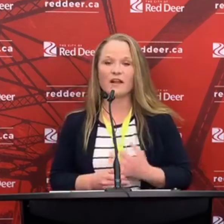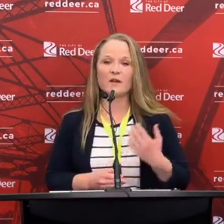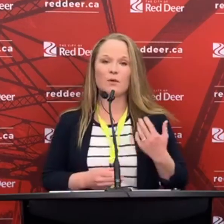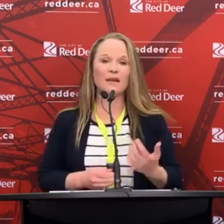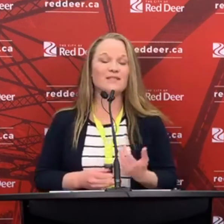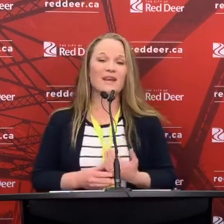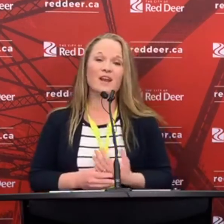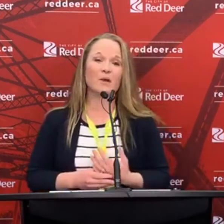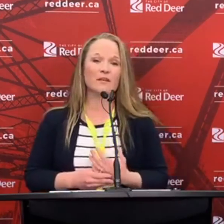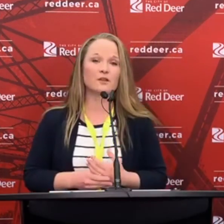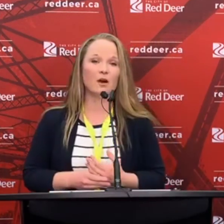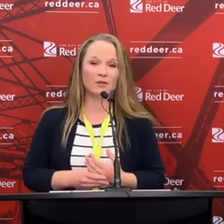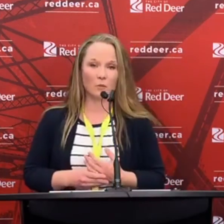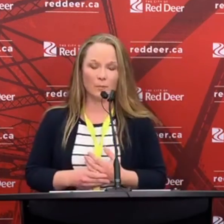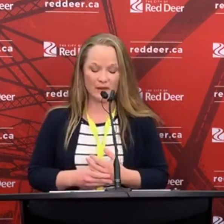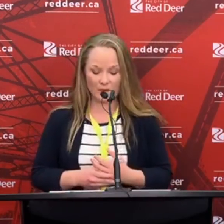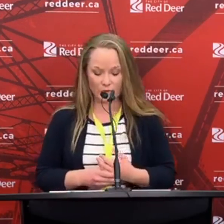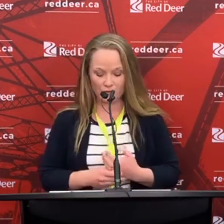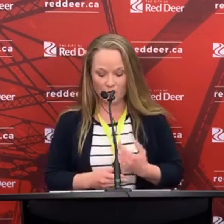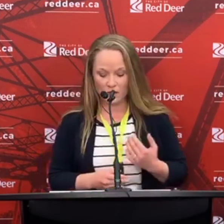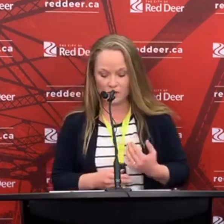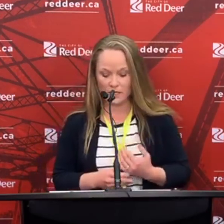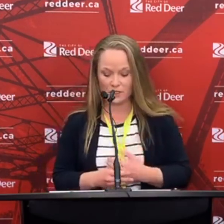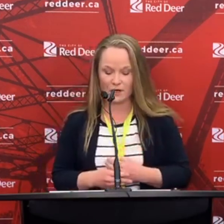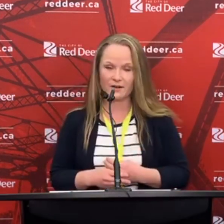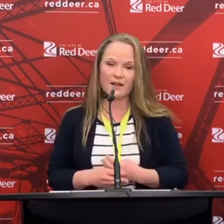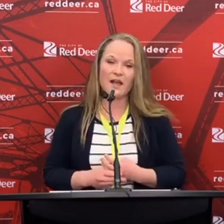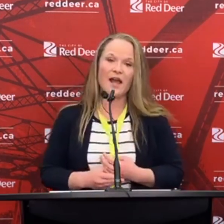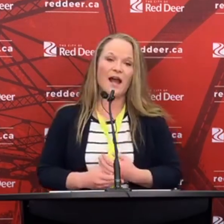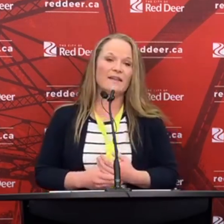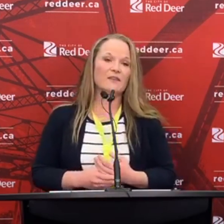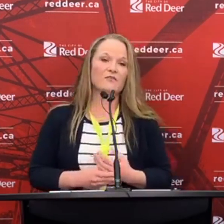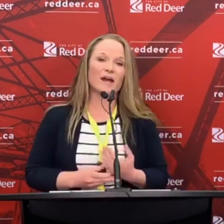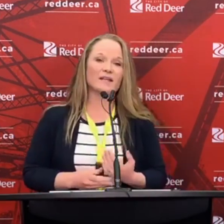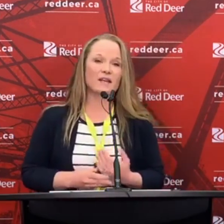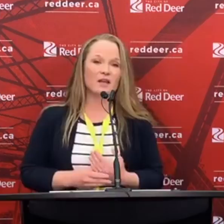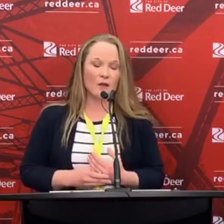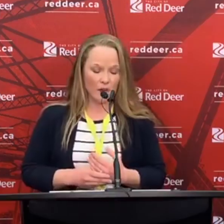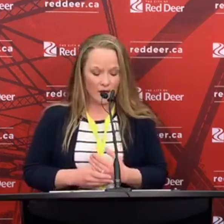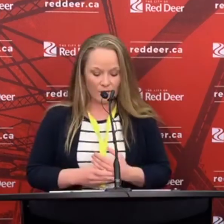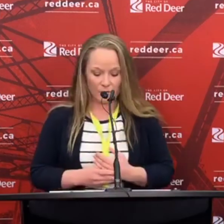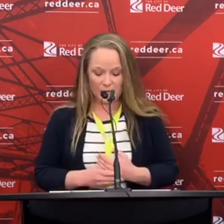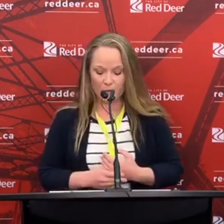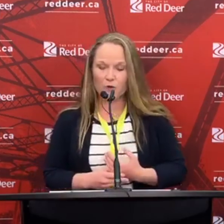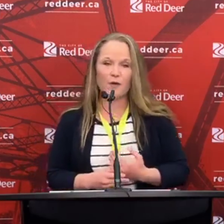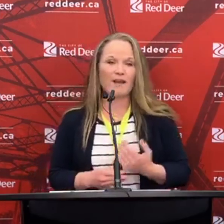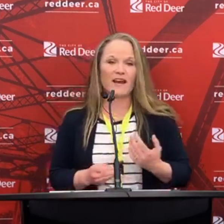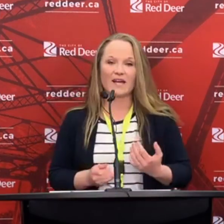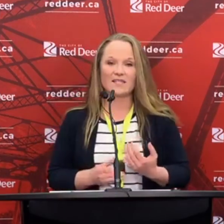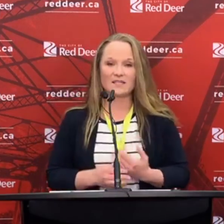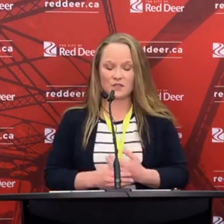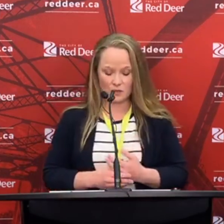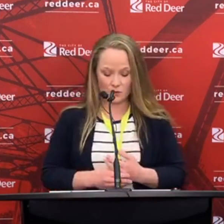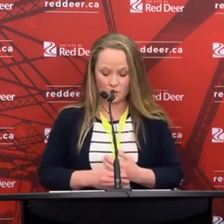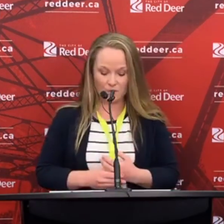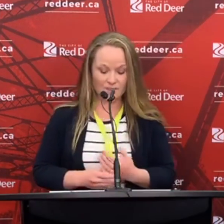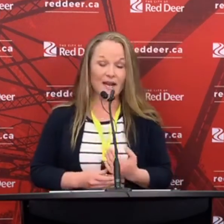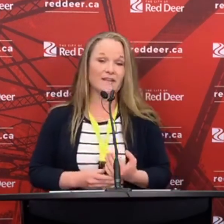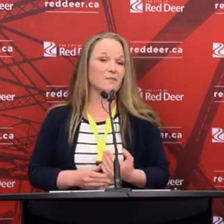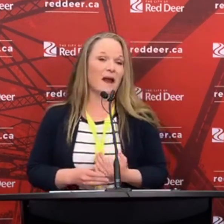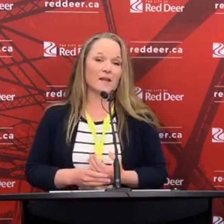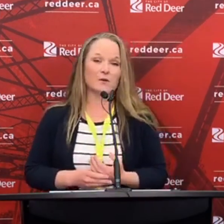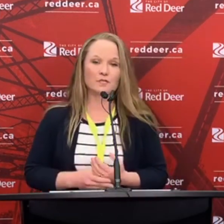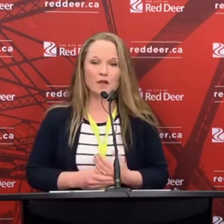of each other, and that we're maintaining our mental health and wellbeing through the long stretch here. And then finally, for people who have access to